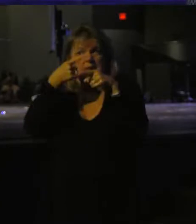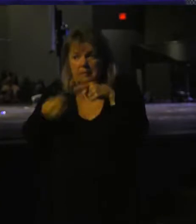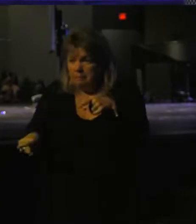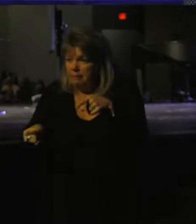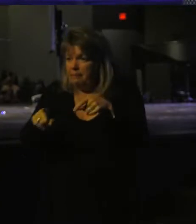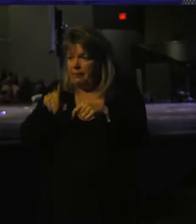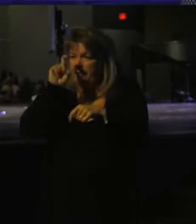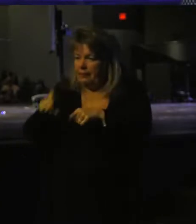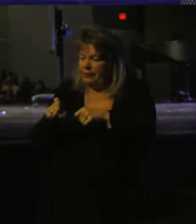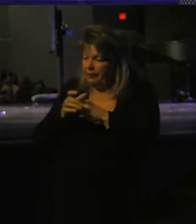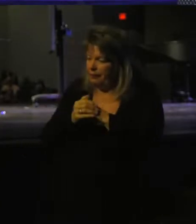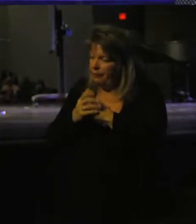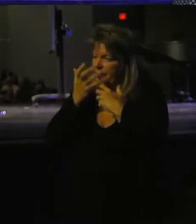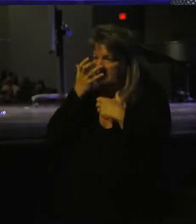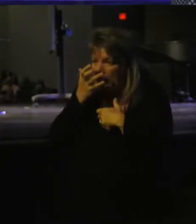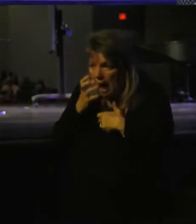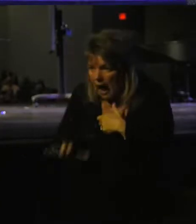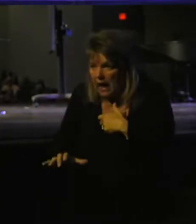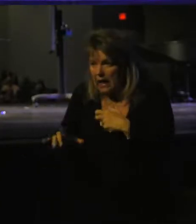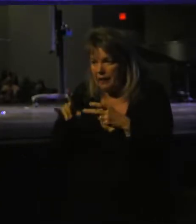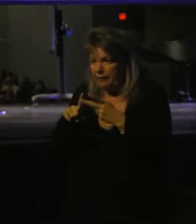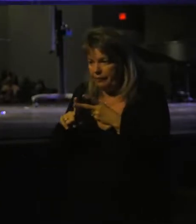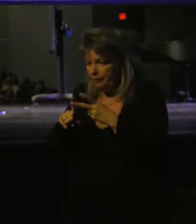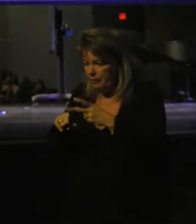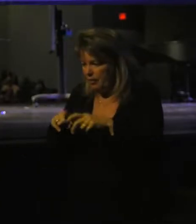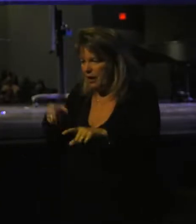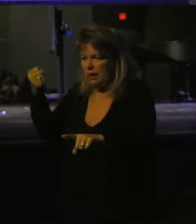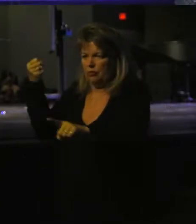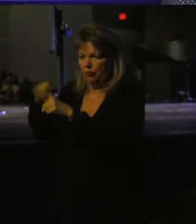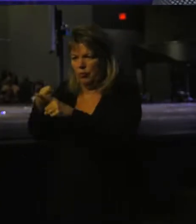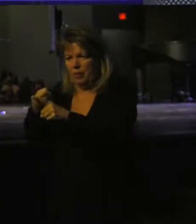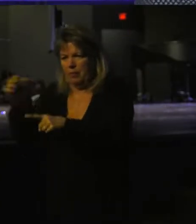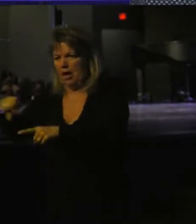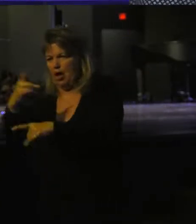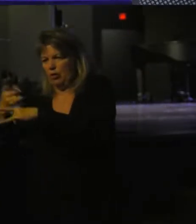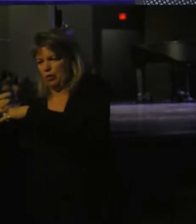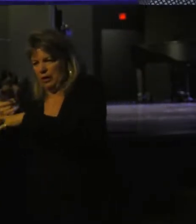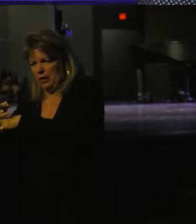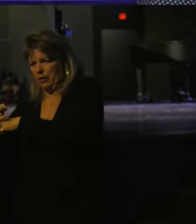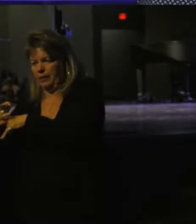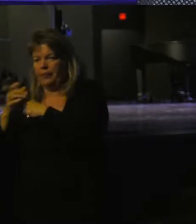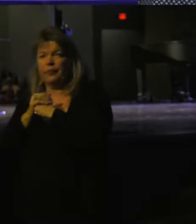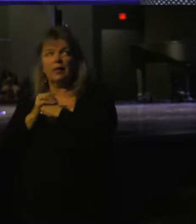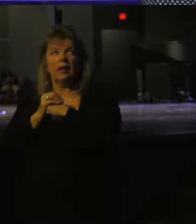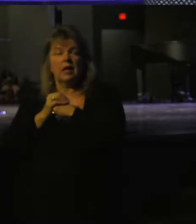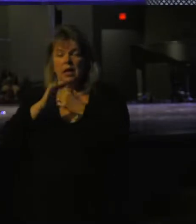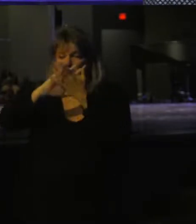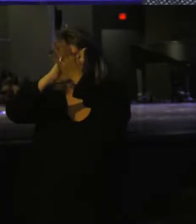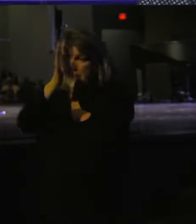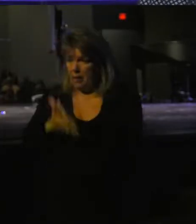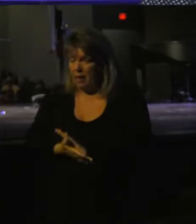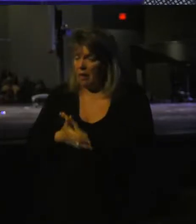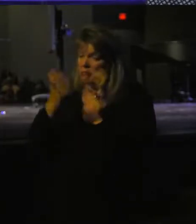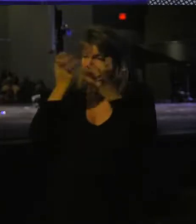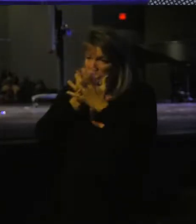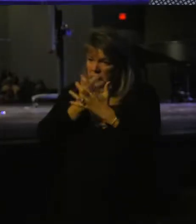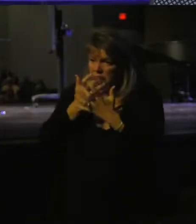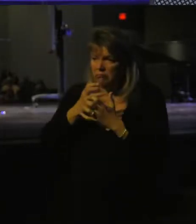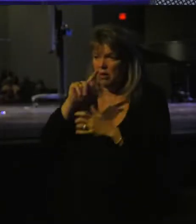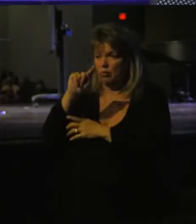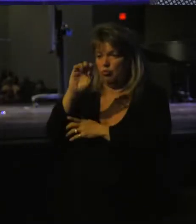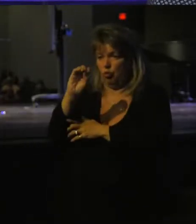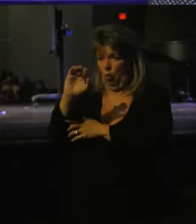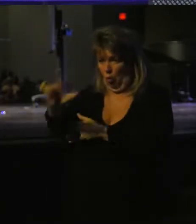has to go through the extreme heat and the struck by another piece of steel in order to be an incredible tool.